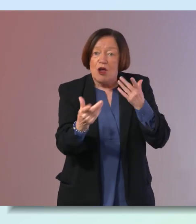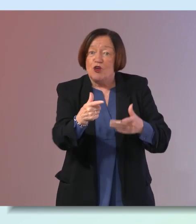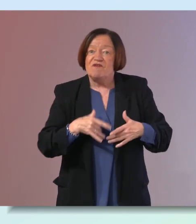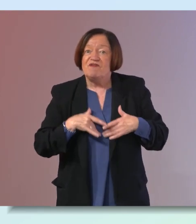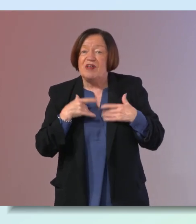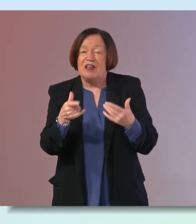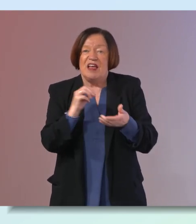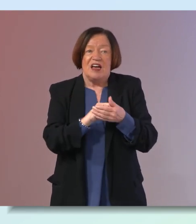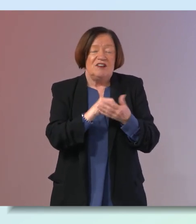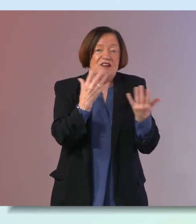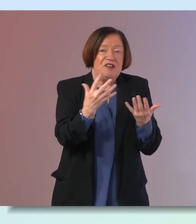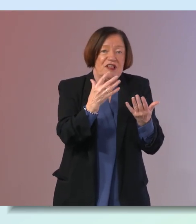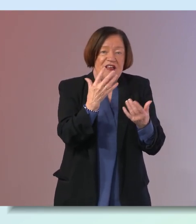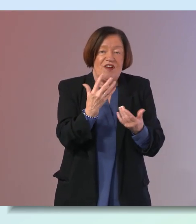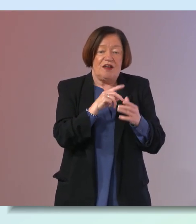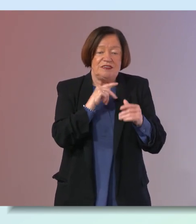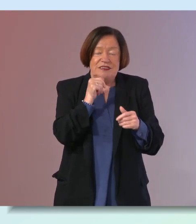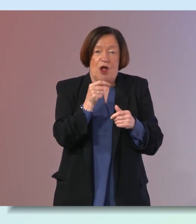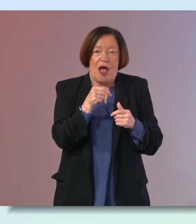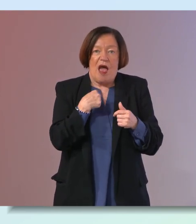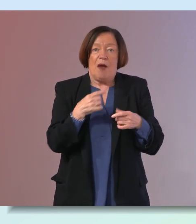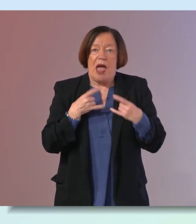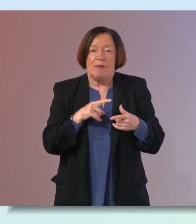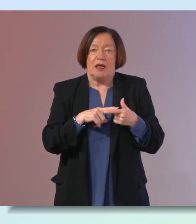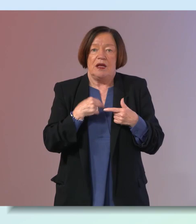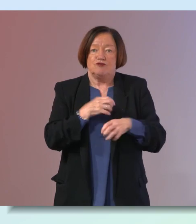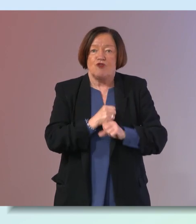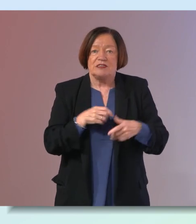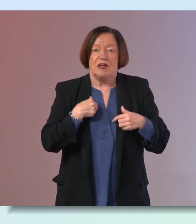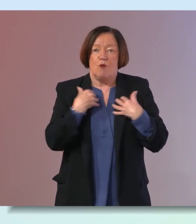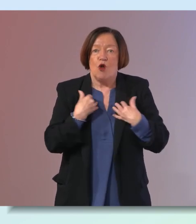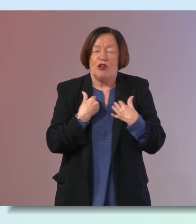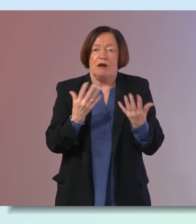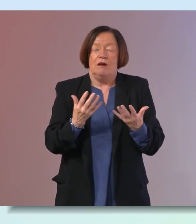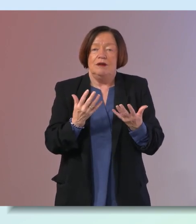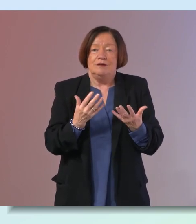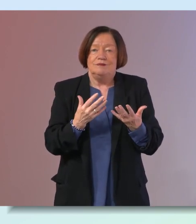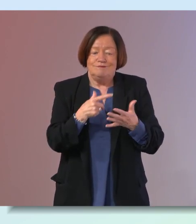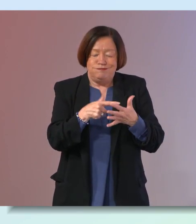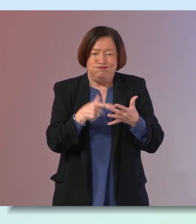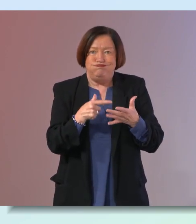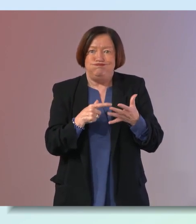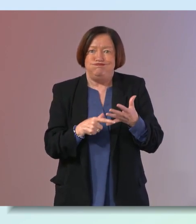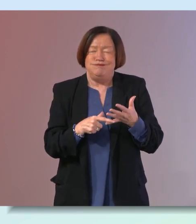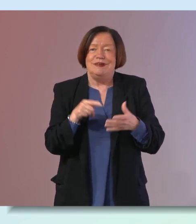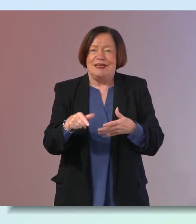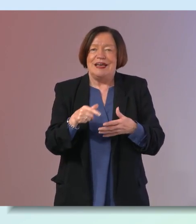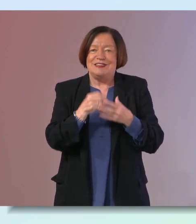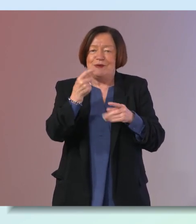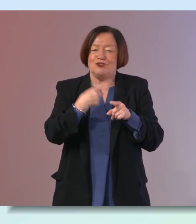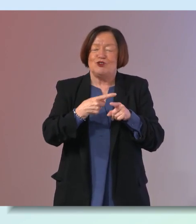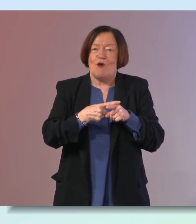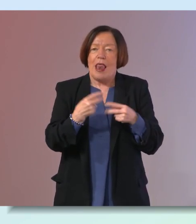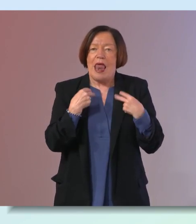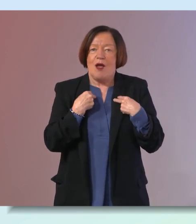they have like five stock responses and it's like i'm happy i'm stressed i'm worried you know and and that's a bit of a shorthand